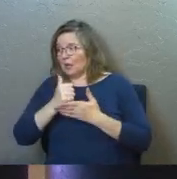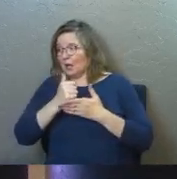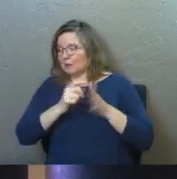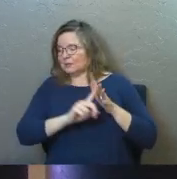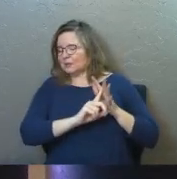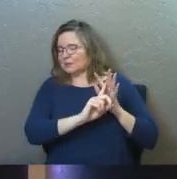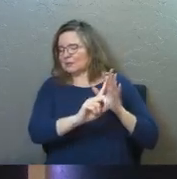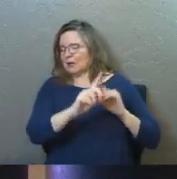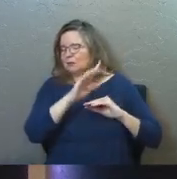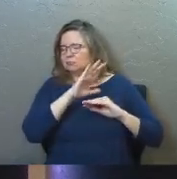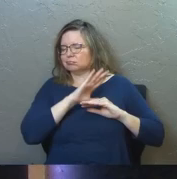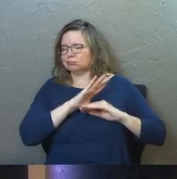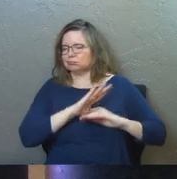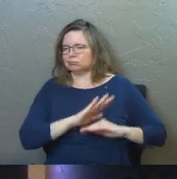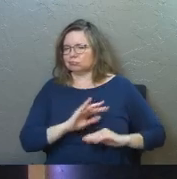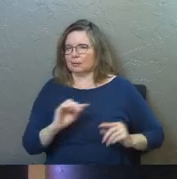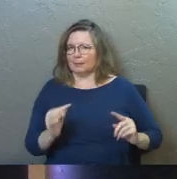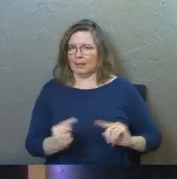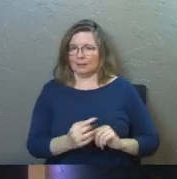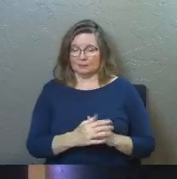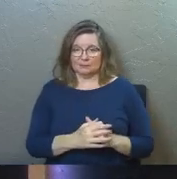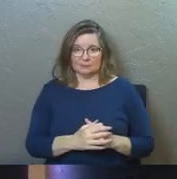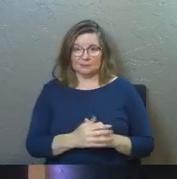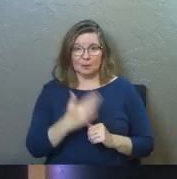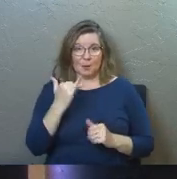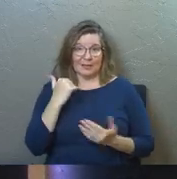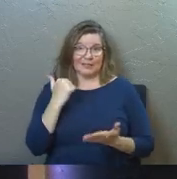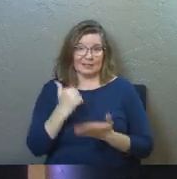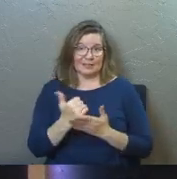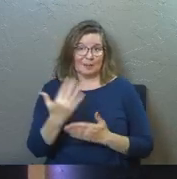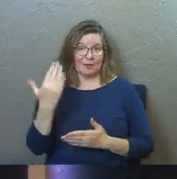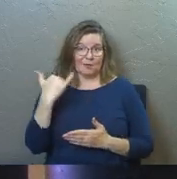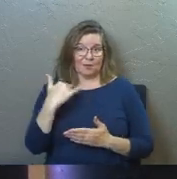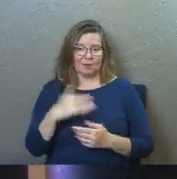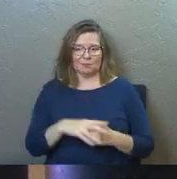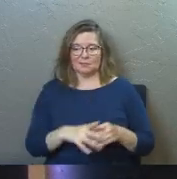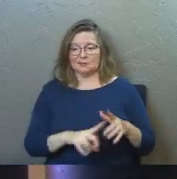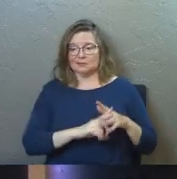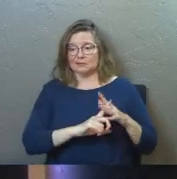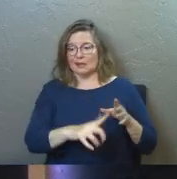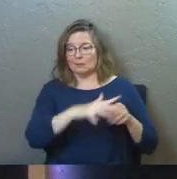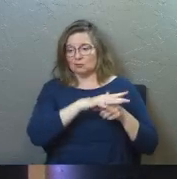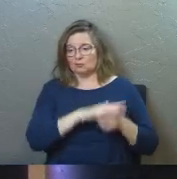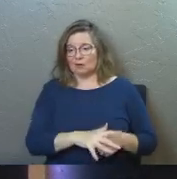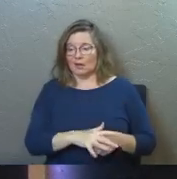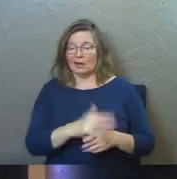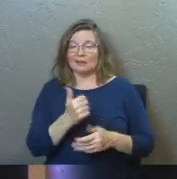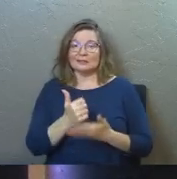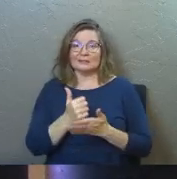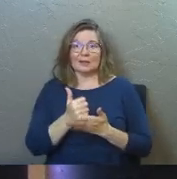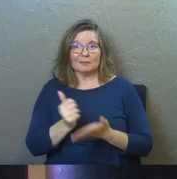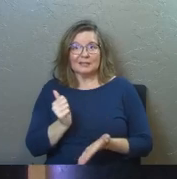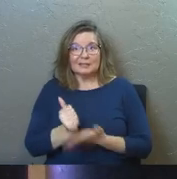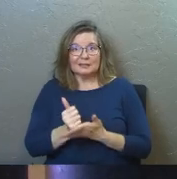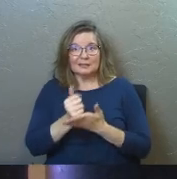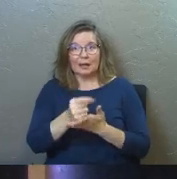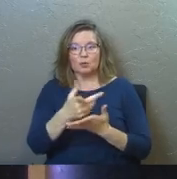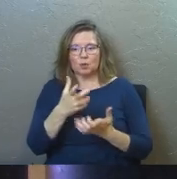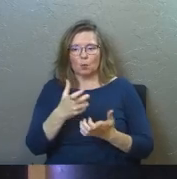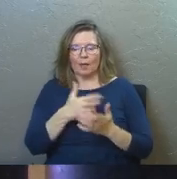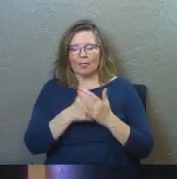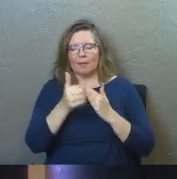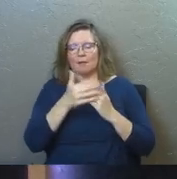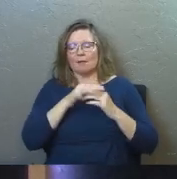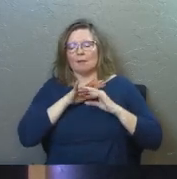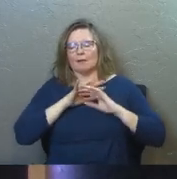escape pain, because it's helped you escape pain before, and escape stress, and sometimes it's comforted you in the past, and you want that